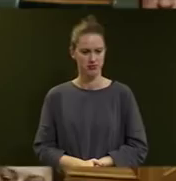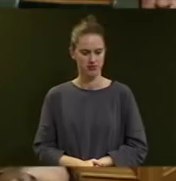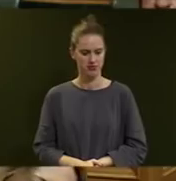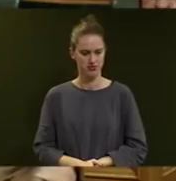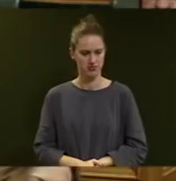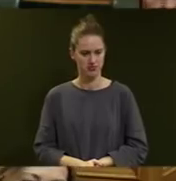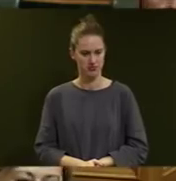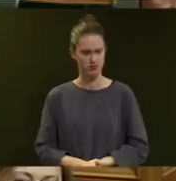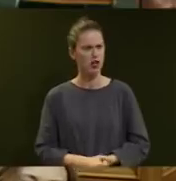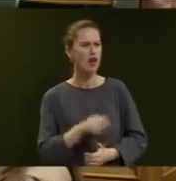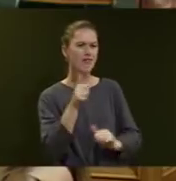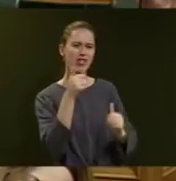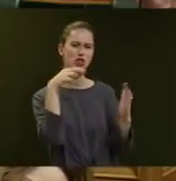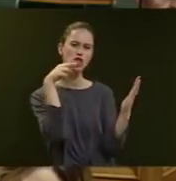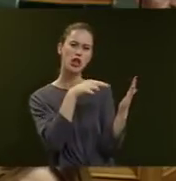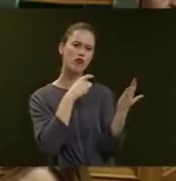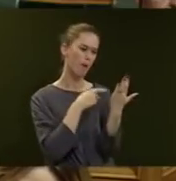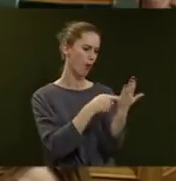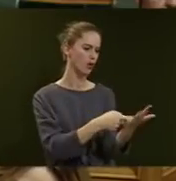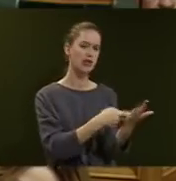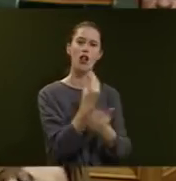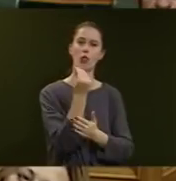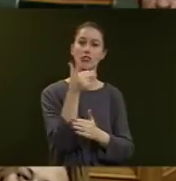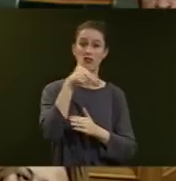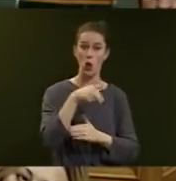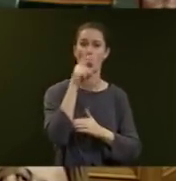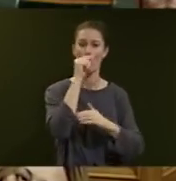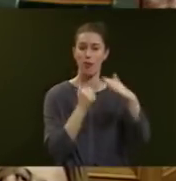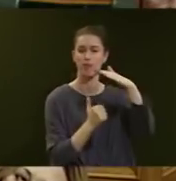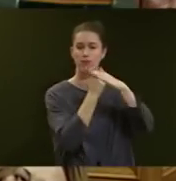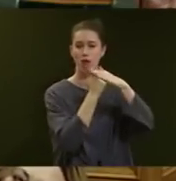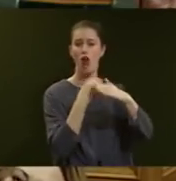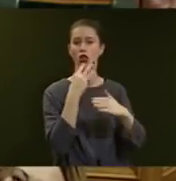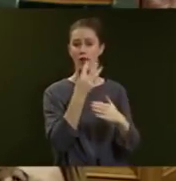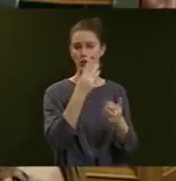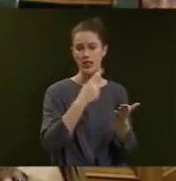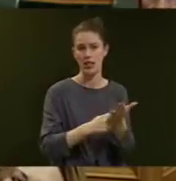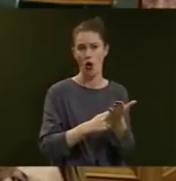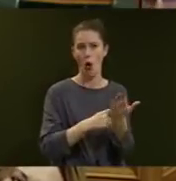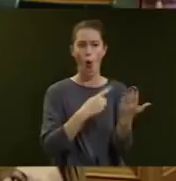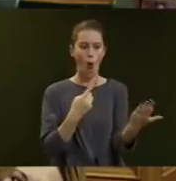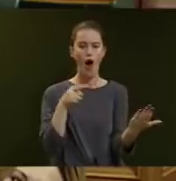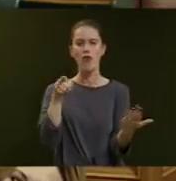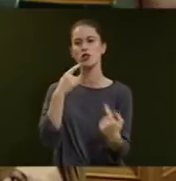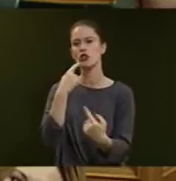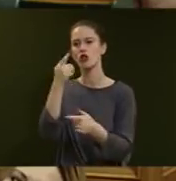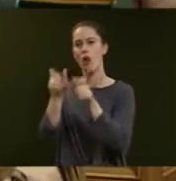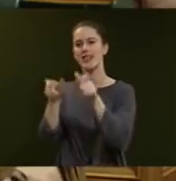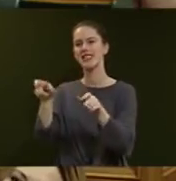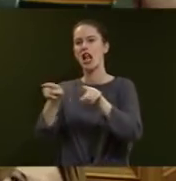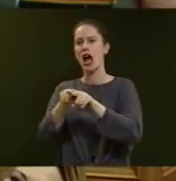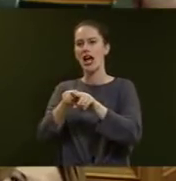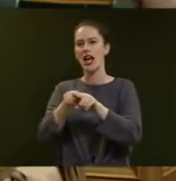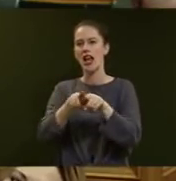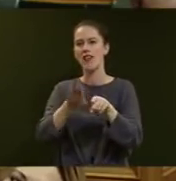Has he seen reports that the price of fuel could reach $3 per litre or are those commentators just like the kids at